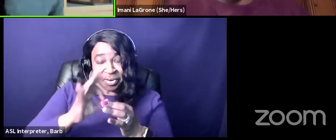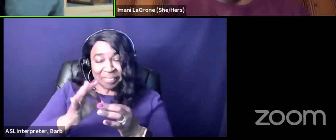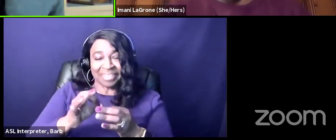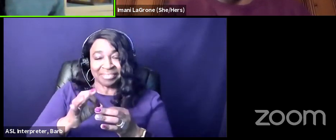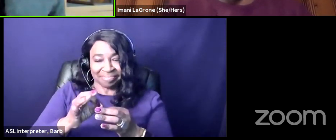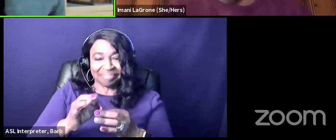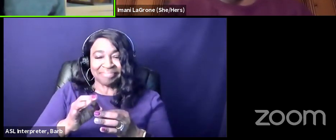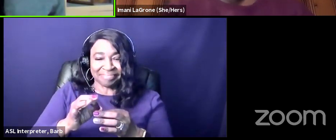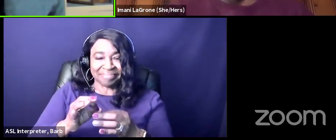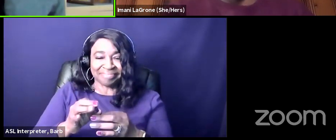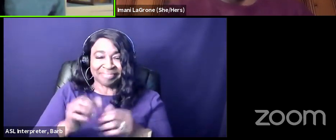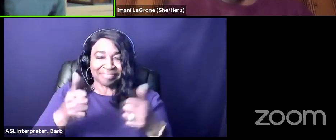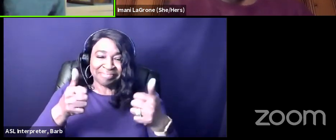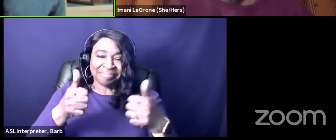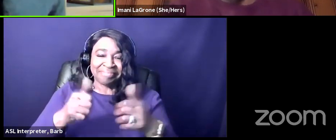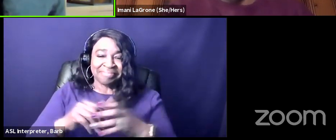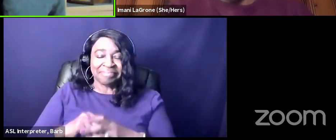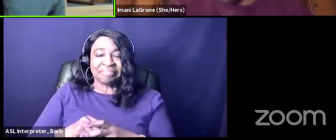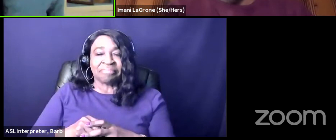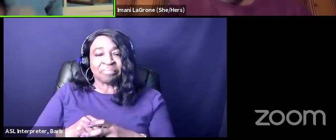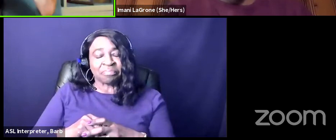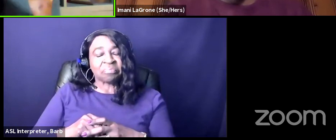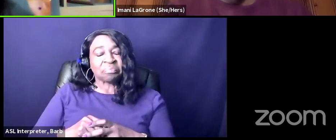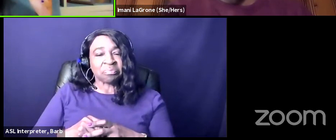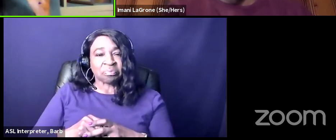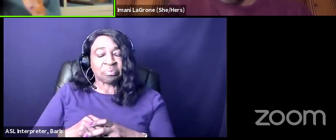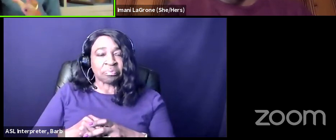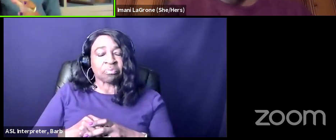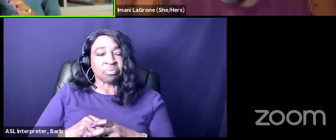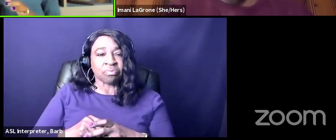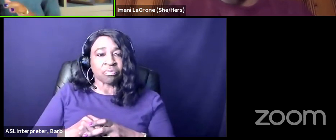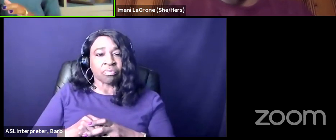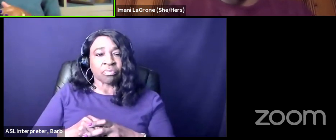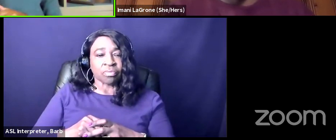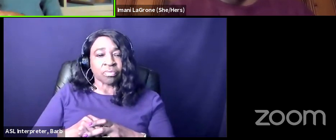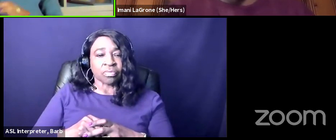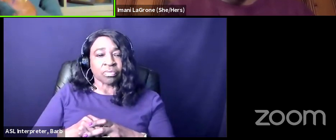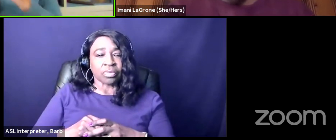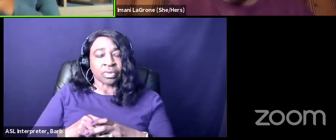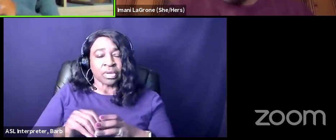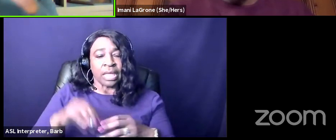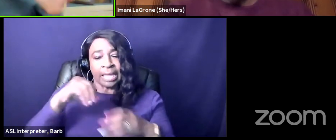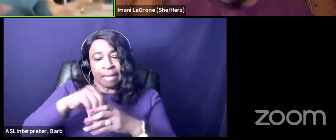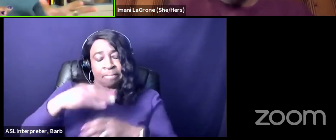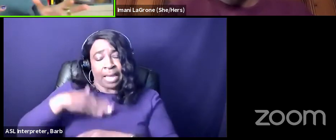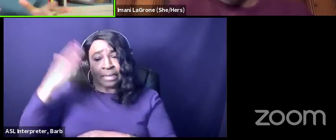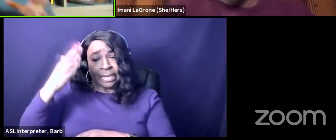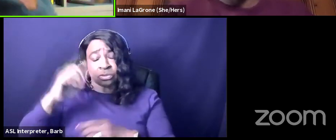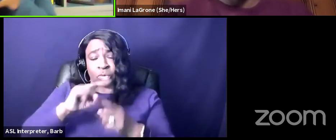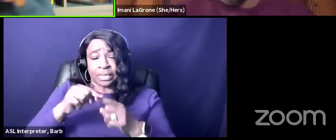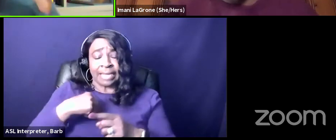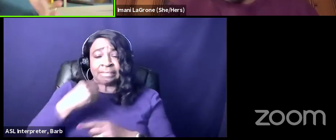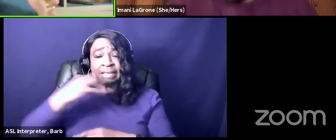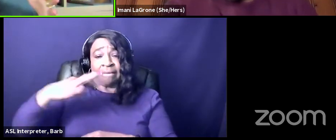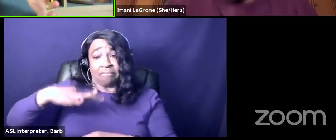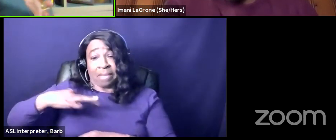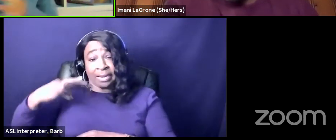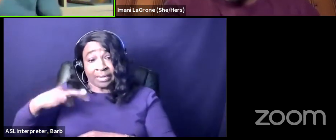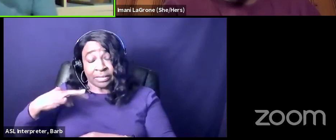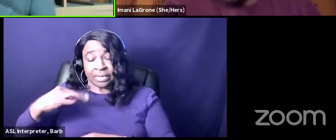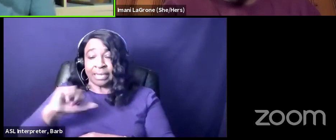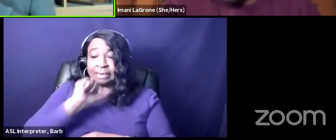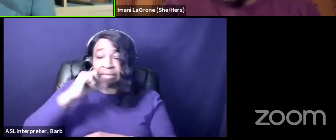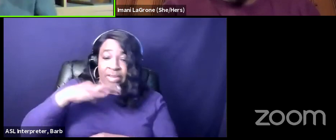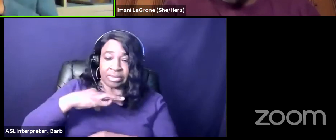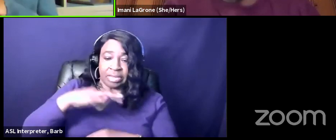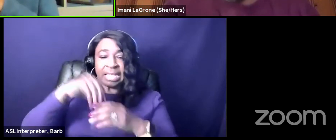uh with asl so here when in my lecture when i mentioned voluntary and non-voluntary so in the book